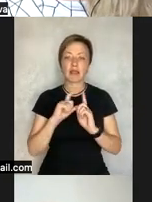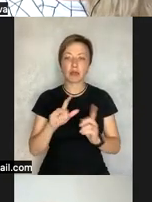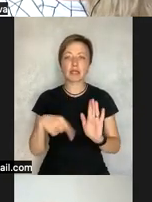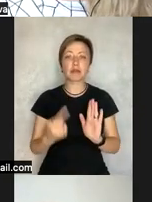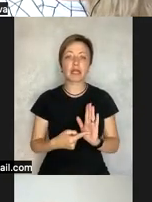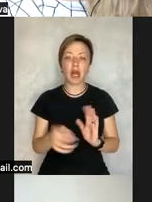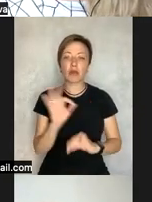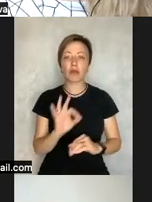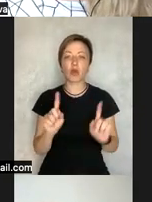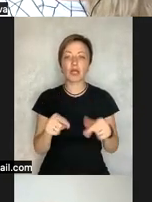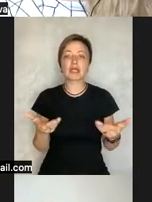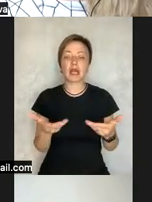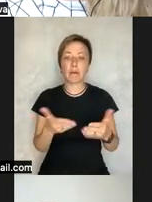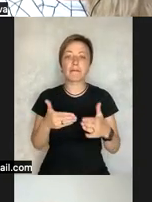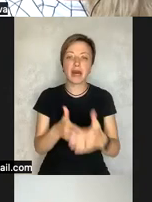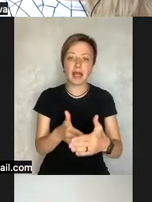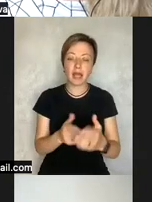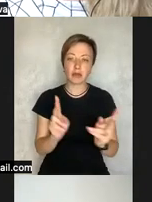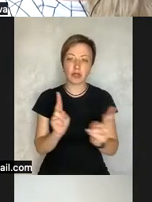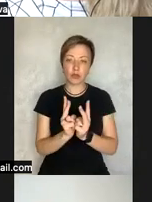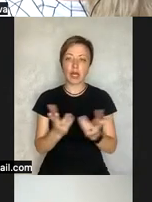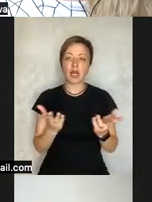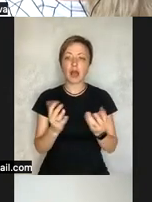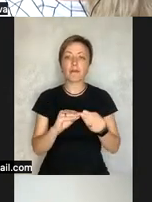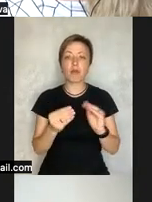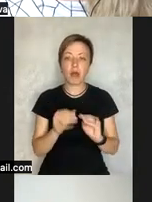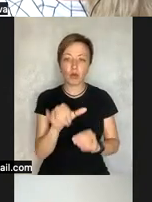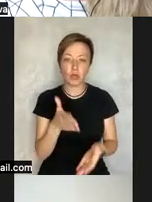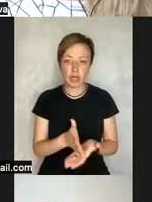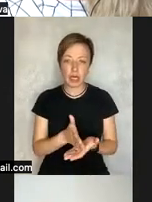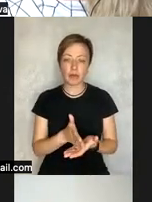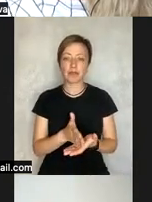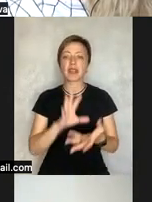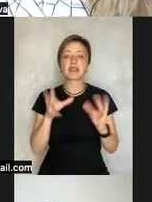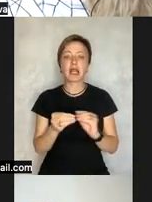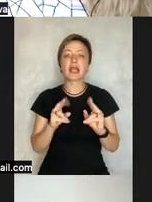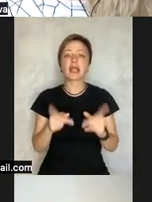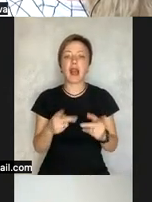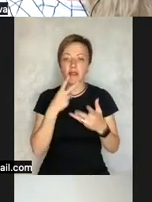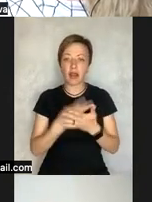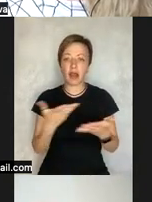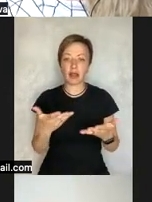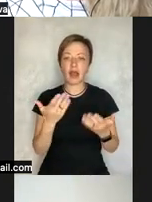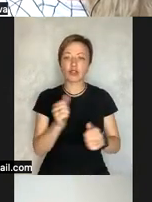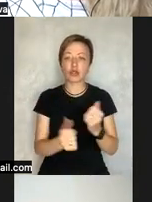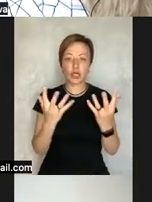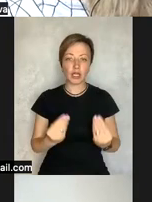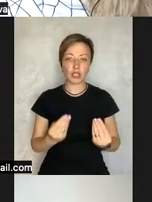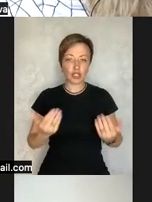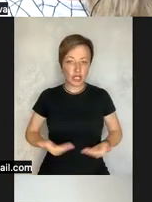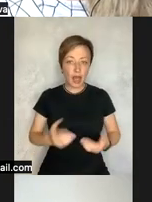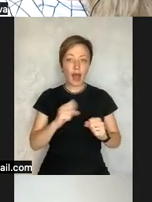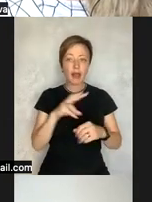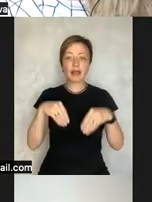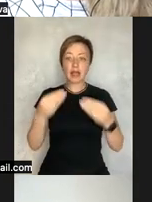we asked 14 families to answer the questions about the barriers they face about the challenges they have to overcome